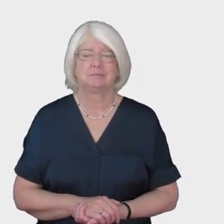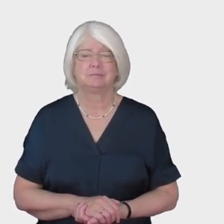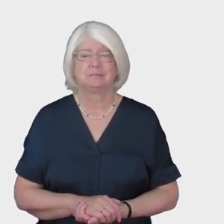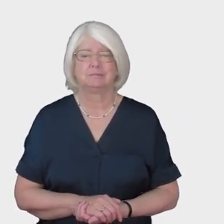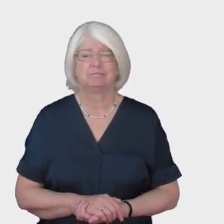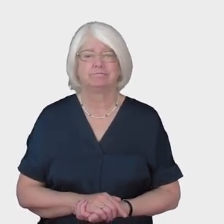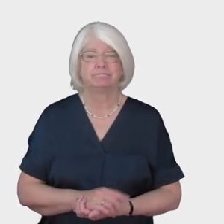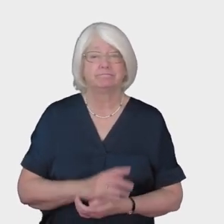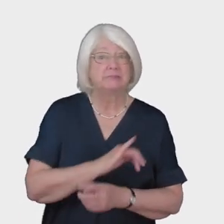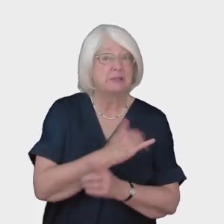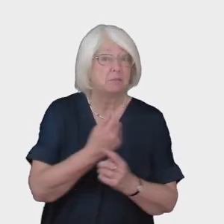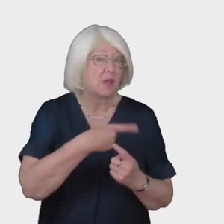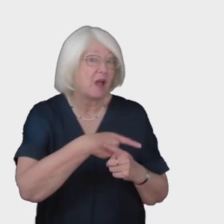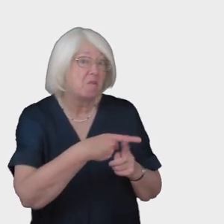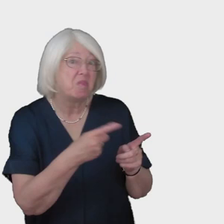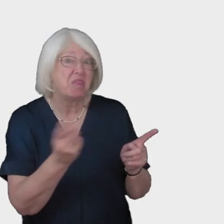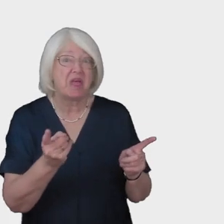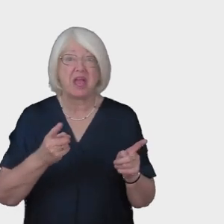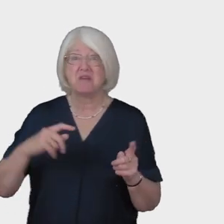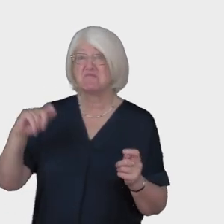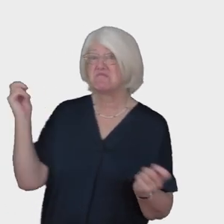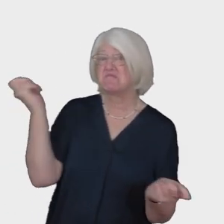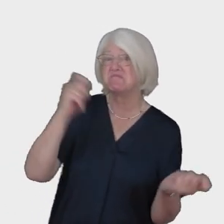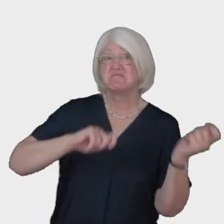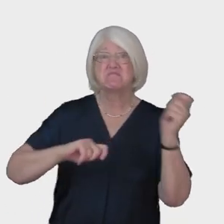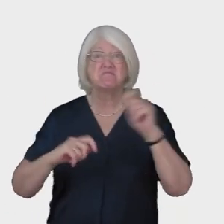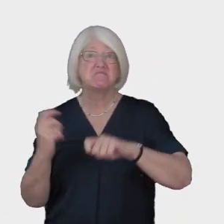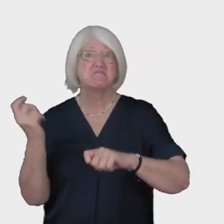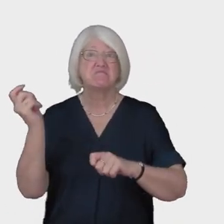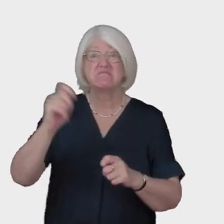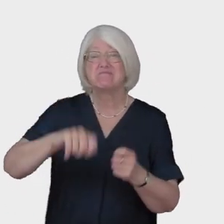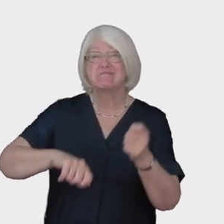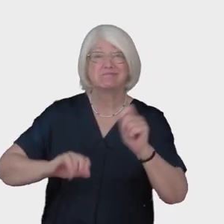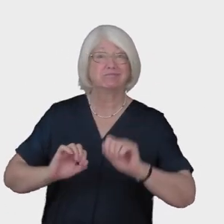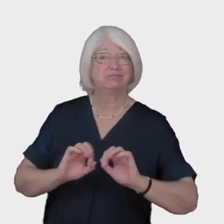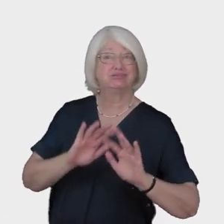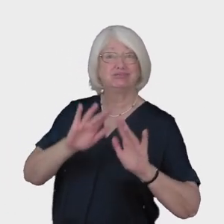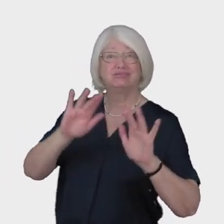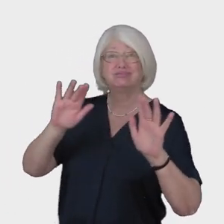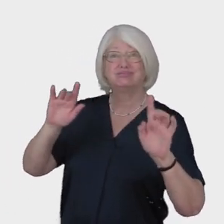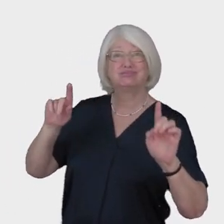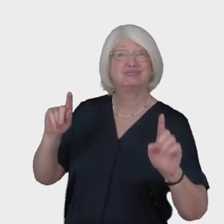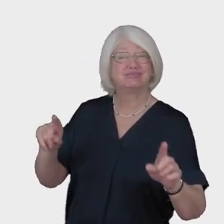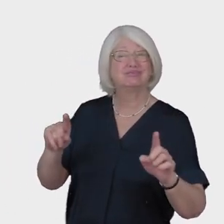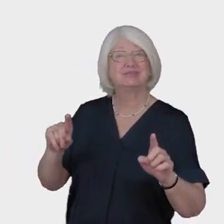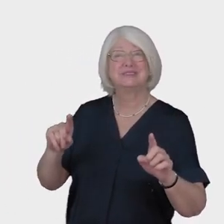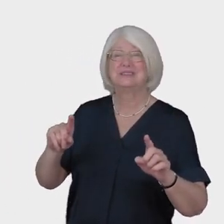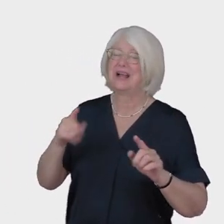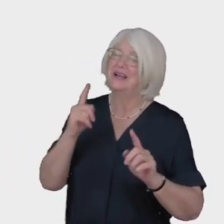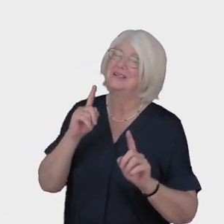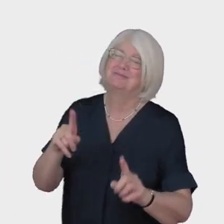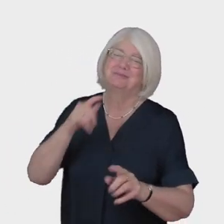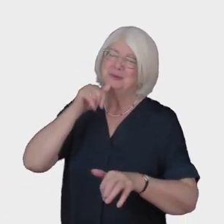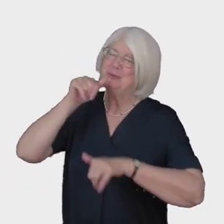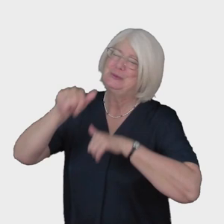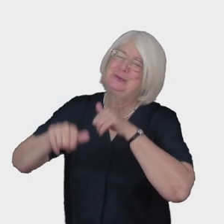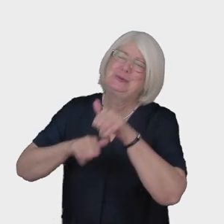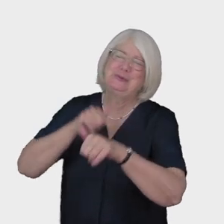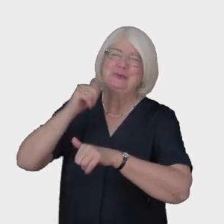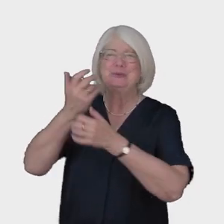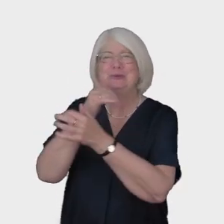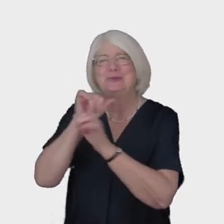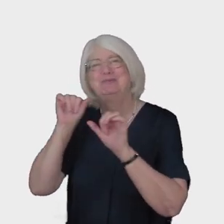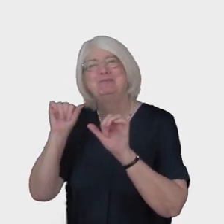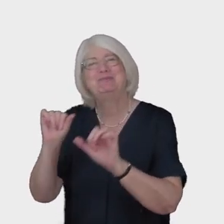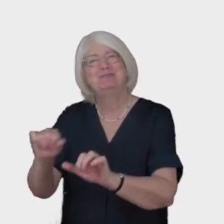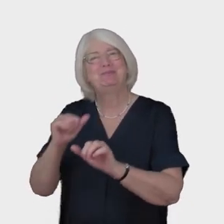my Lord, our family's..? My